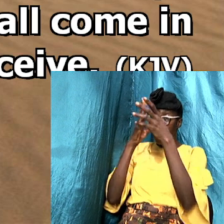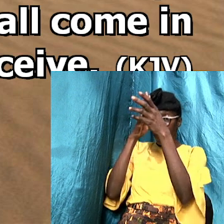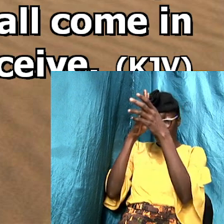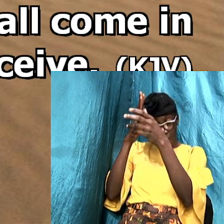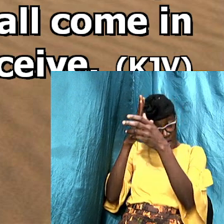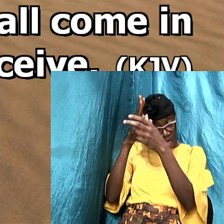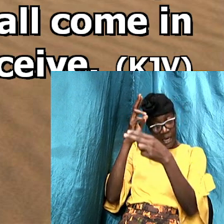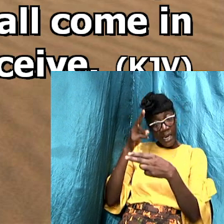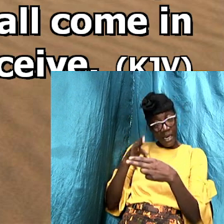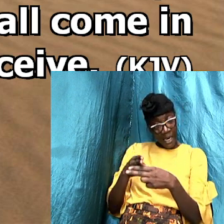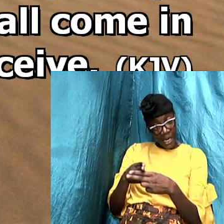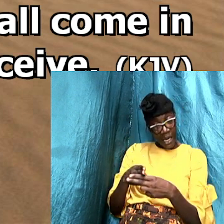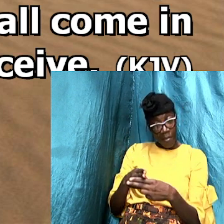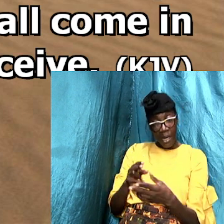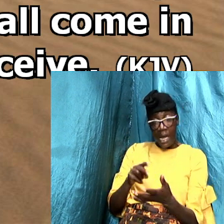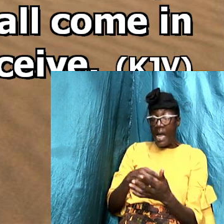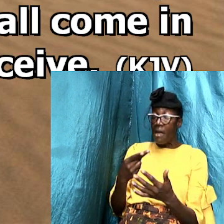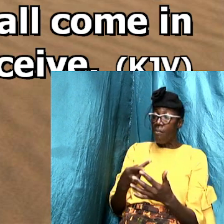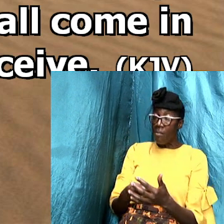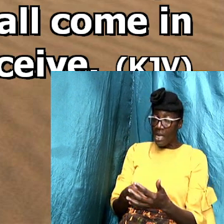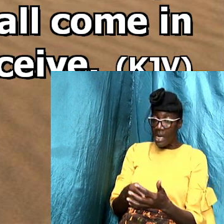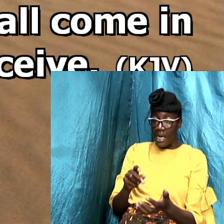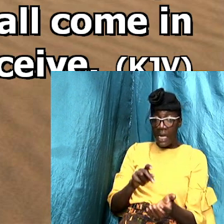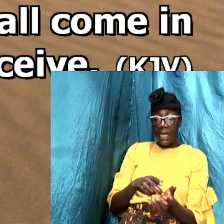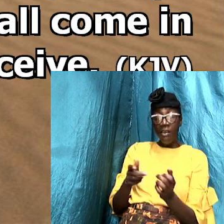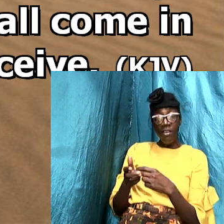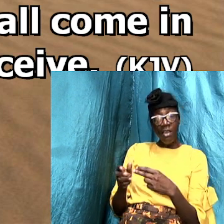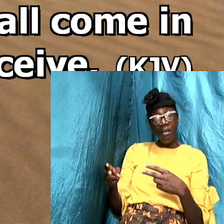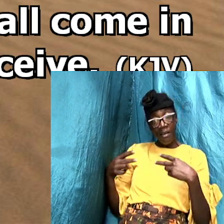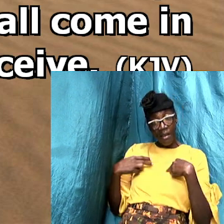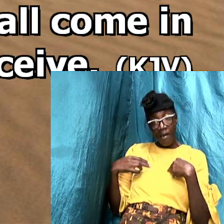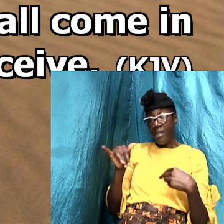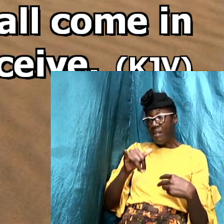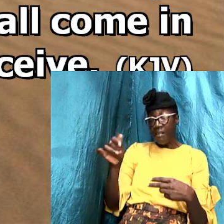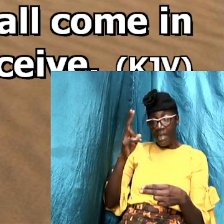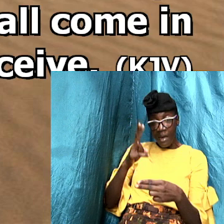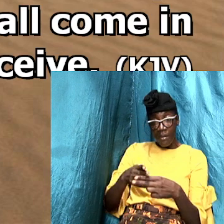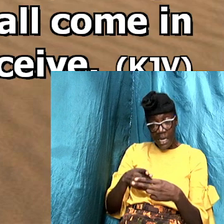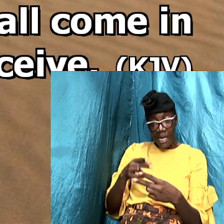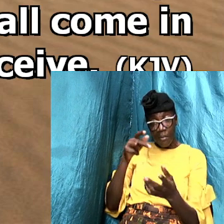simply means that his father have the same name which is Jesus